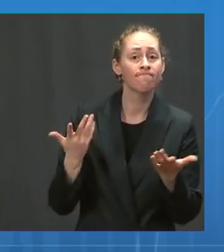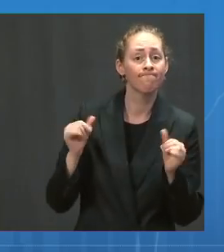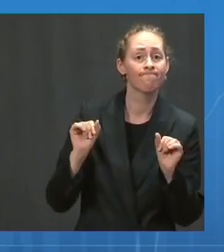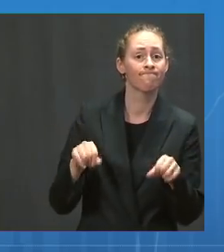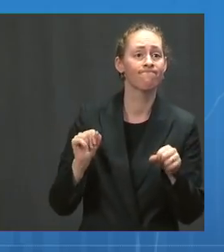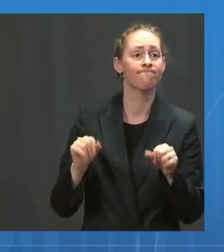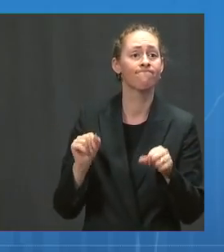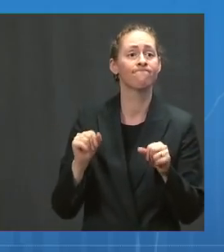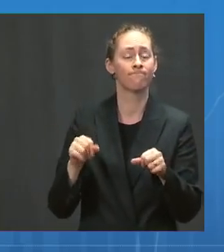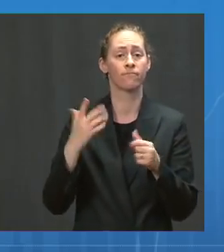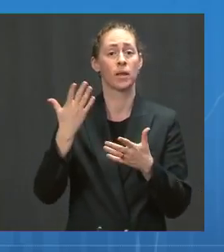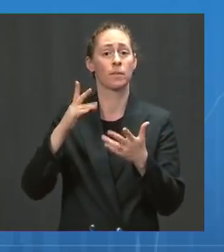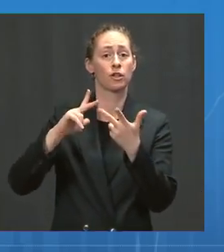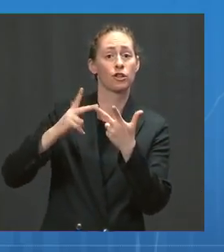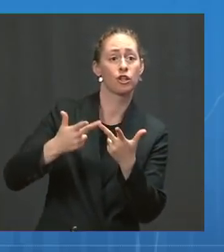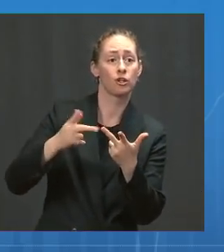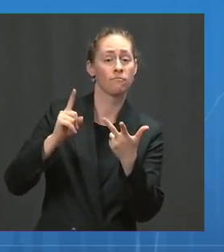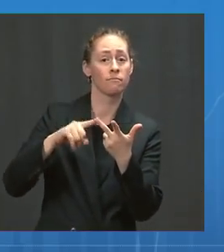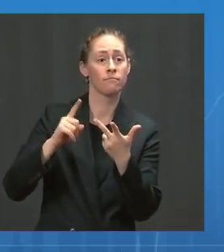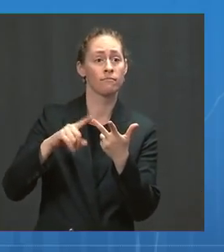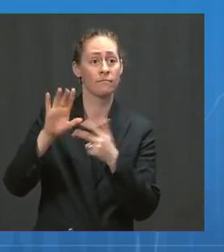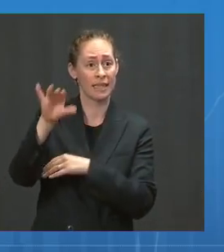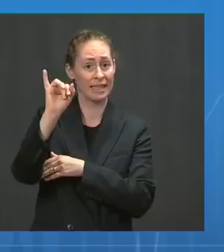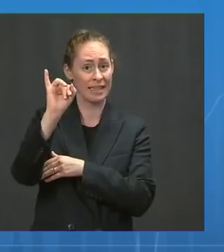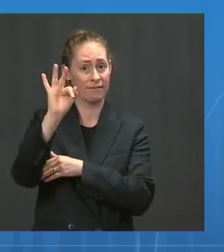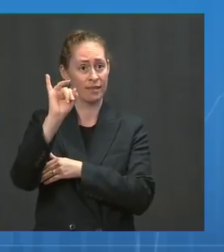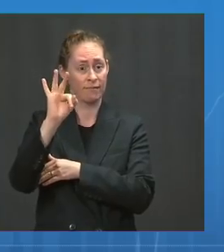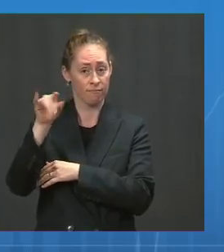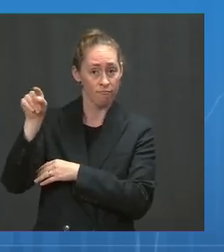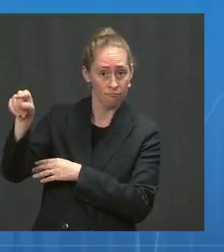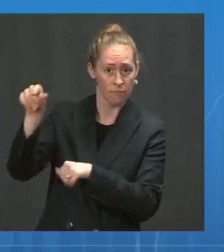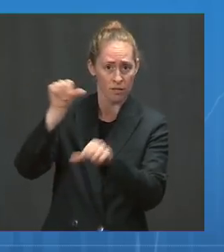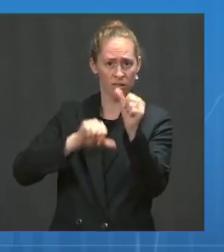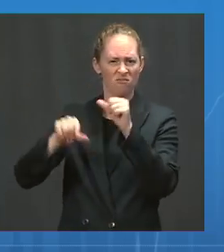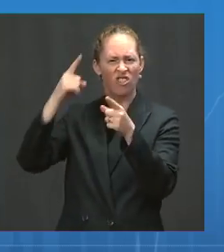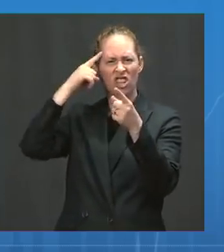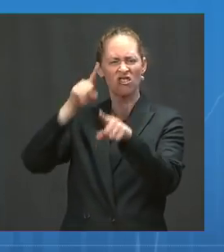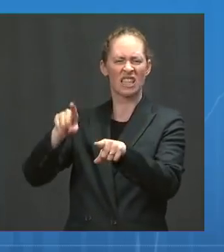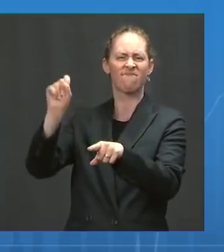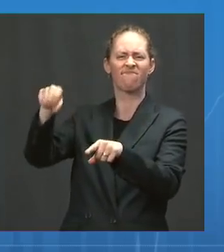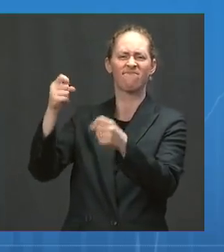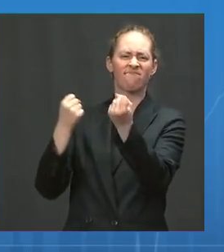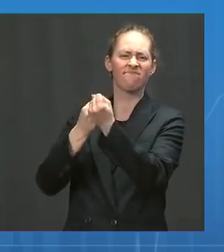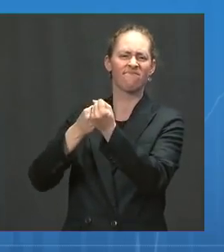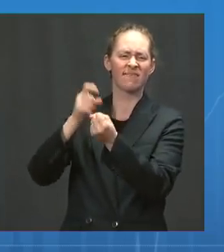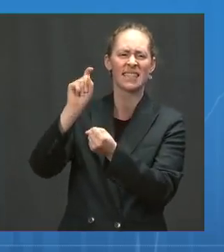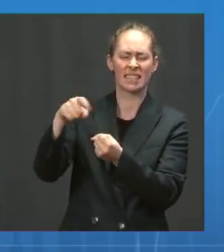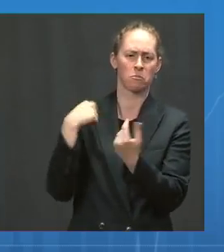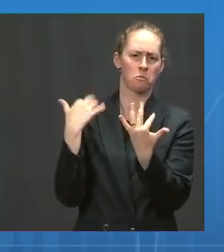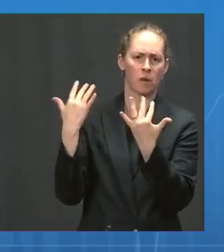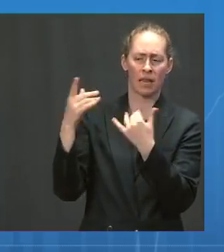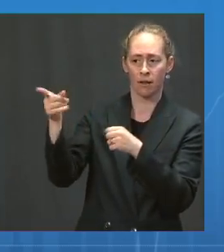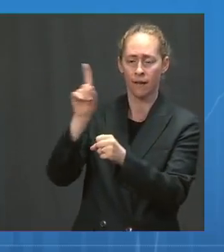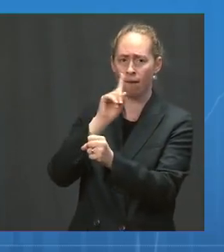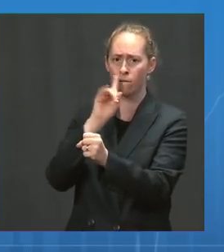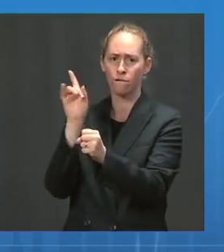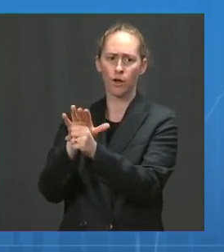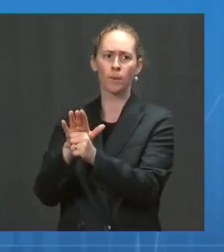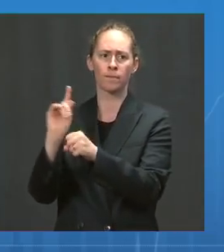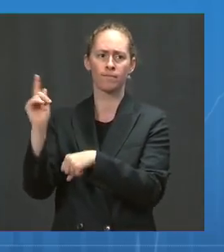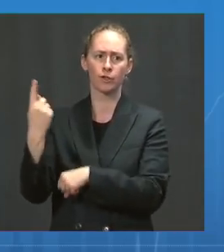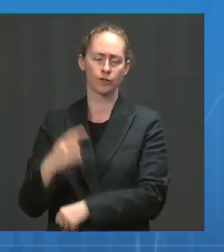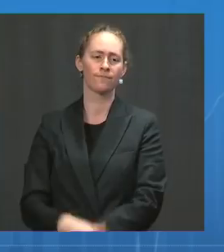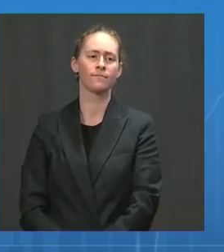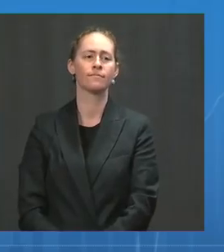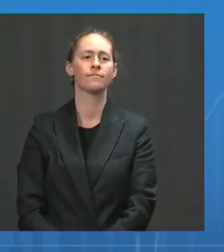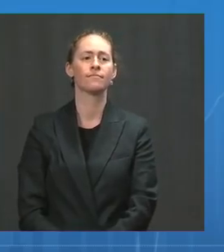shots, if and when the science shows they are needed. At this time, the CDC and FDA have